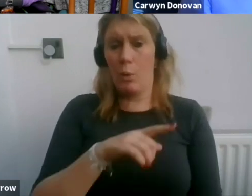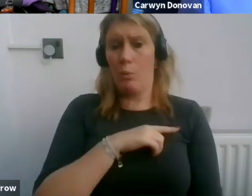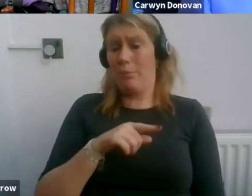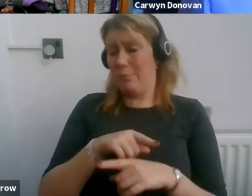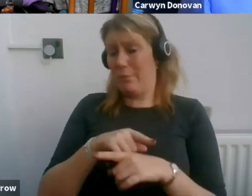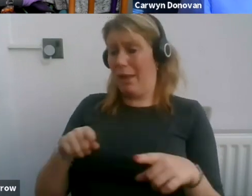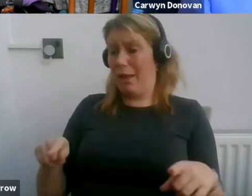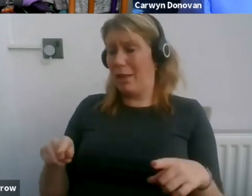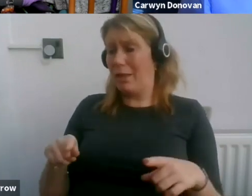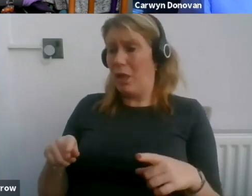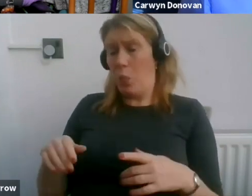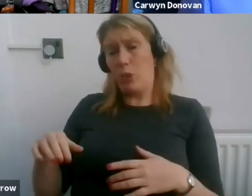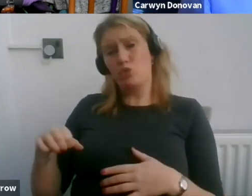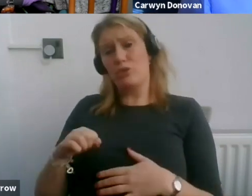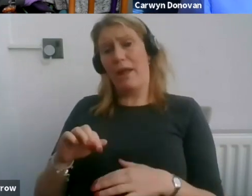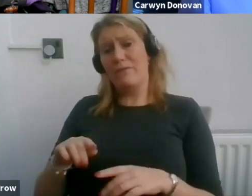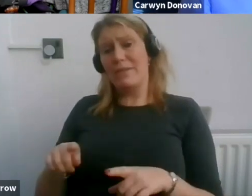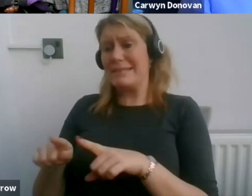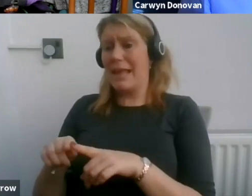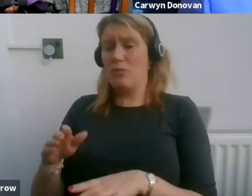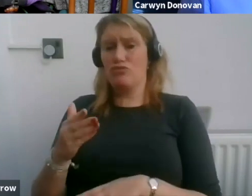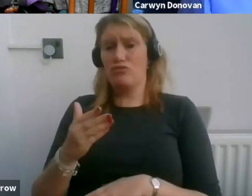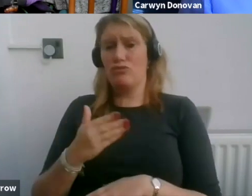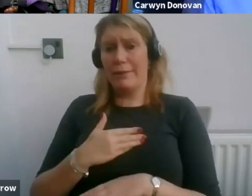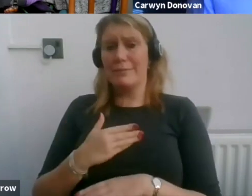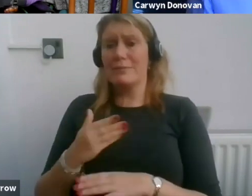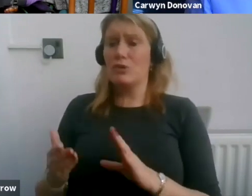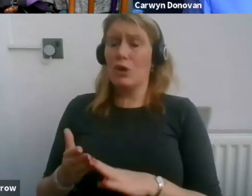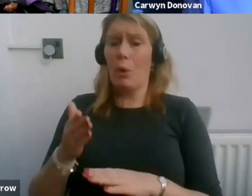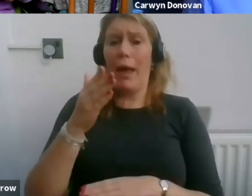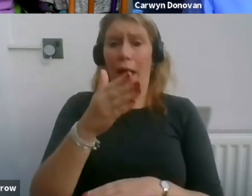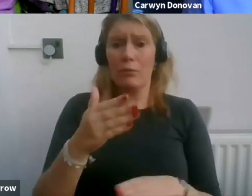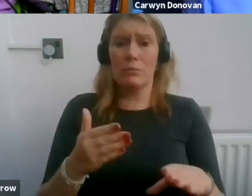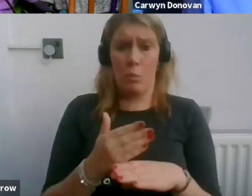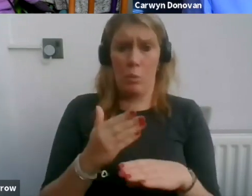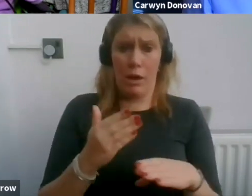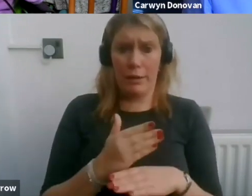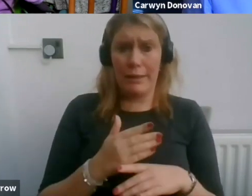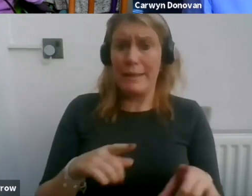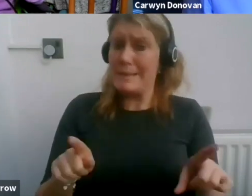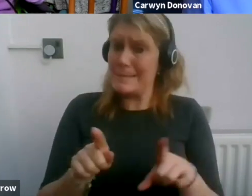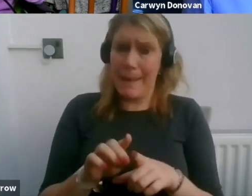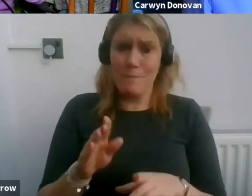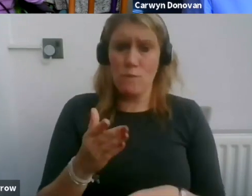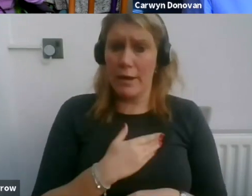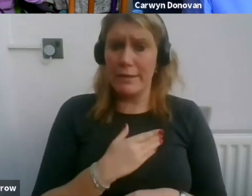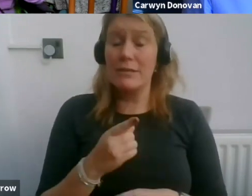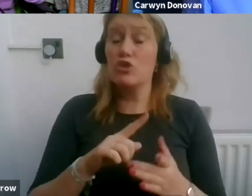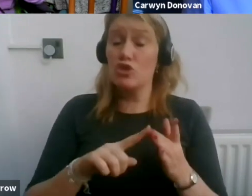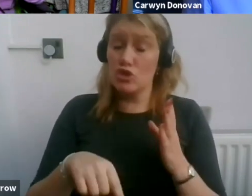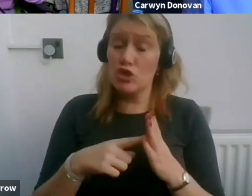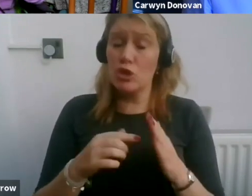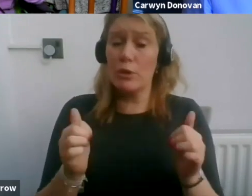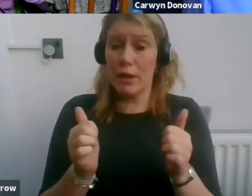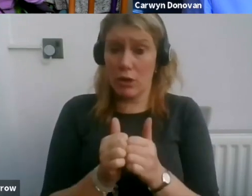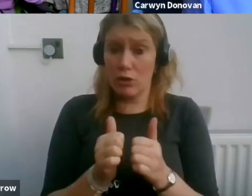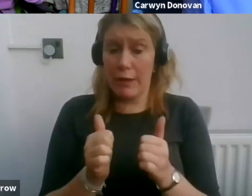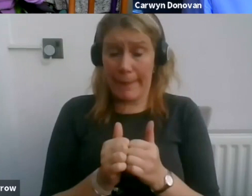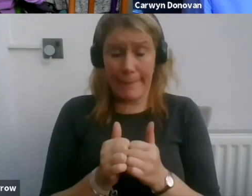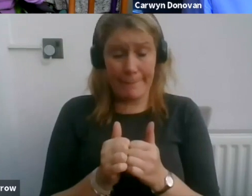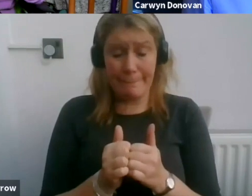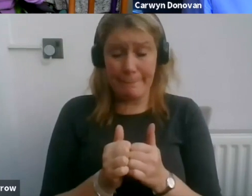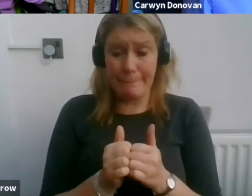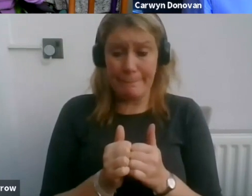surely a very basic right which we must, you know, press on, isn't it? Well, absolutely and another thing that always